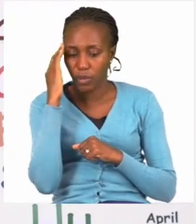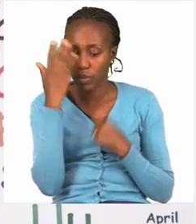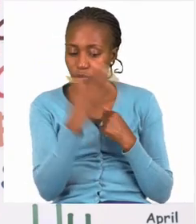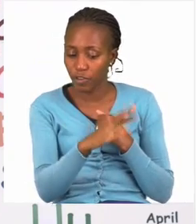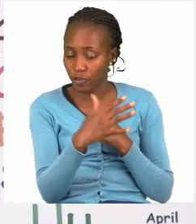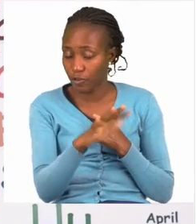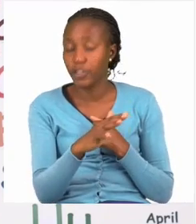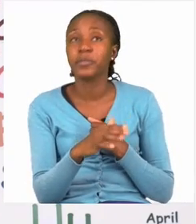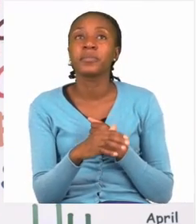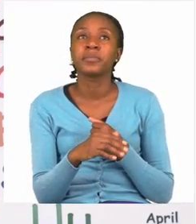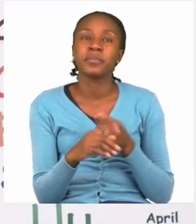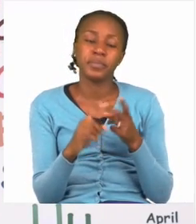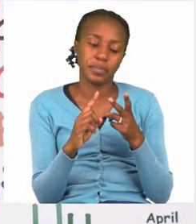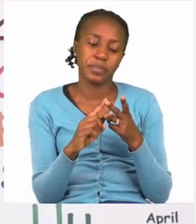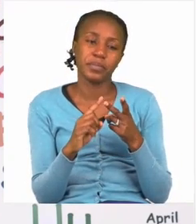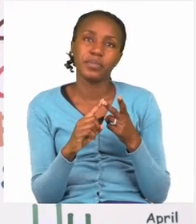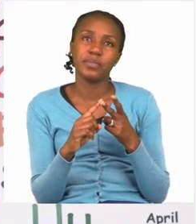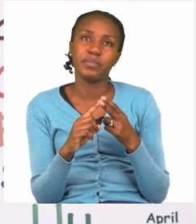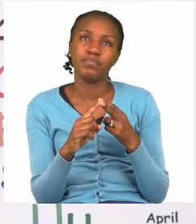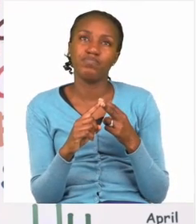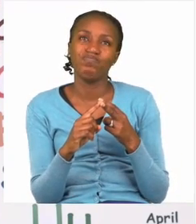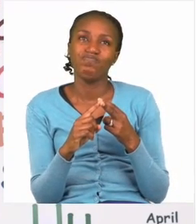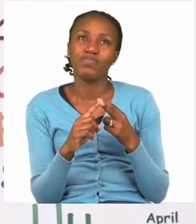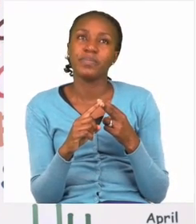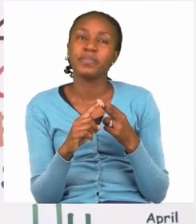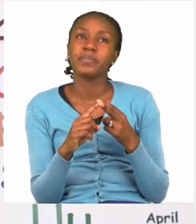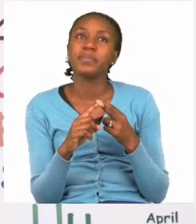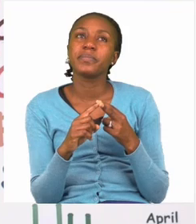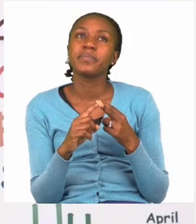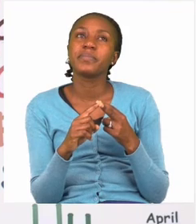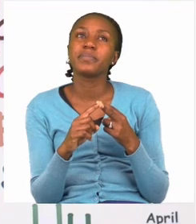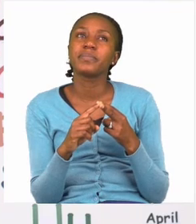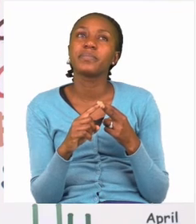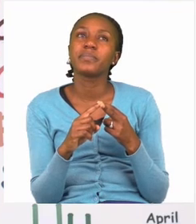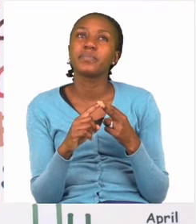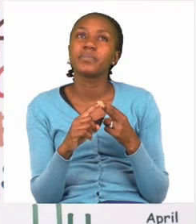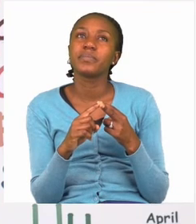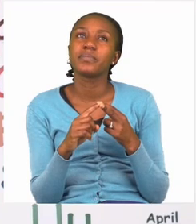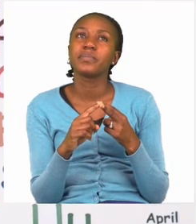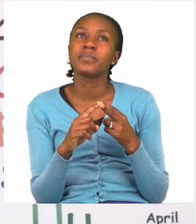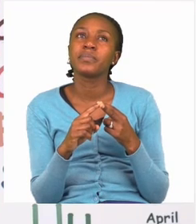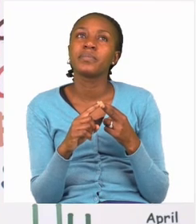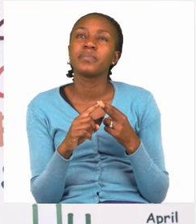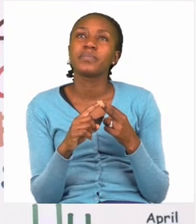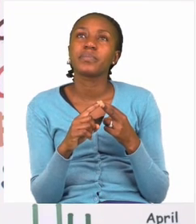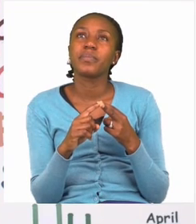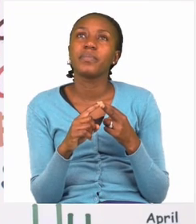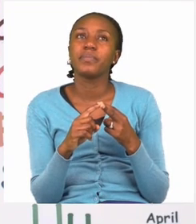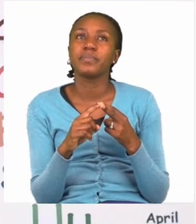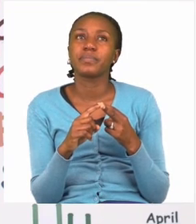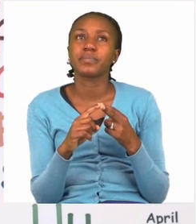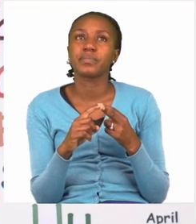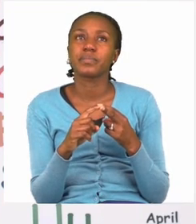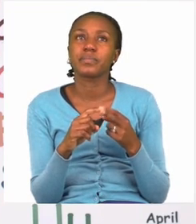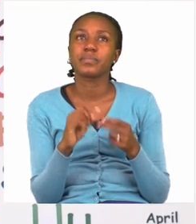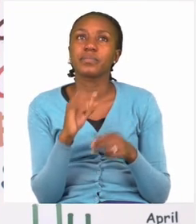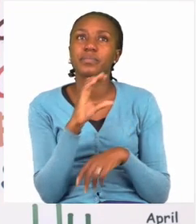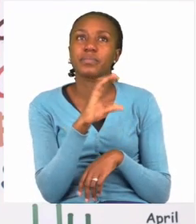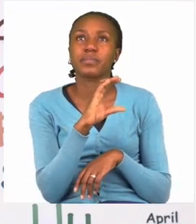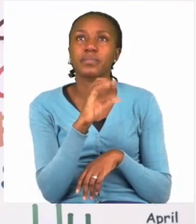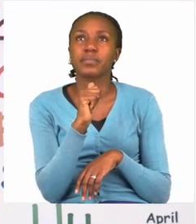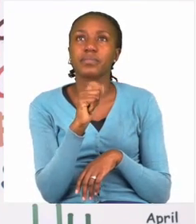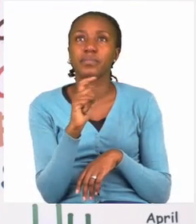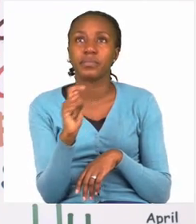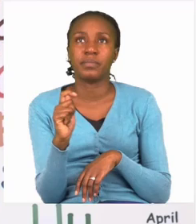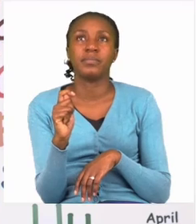that you know you found this word. Now let's try and find the next word. The word cat.